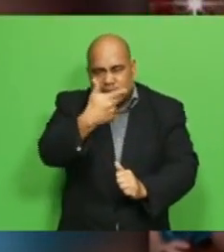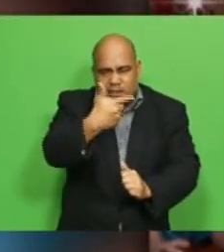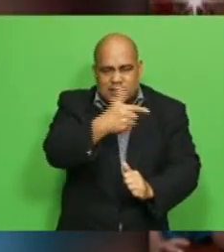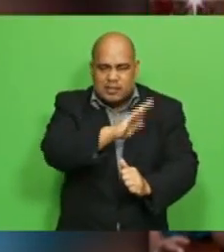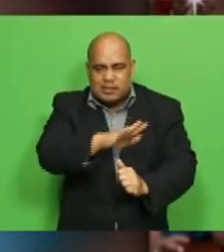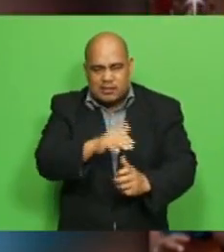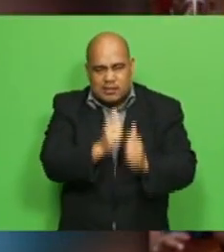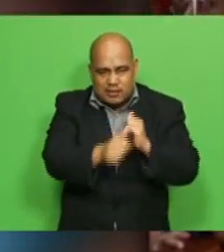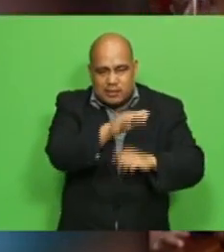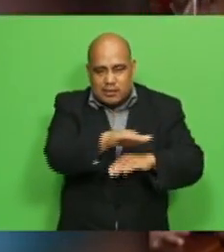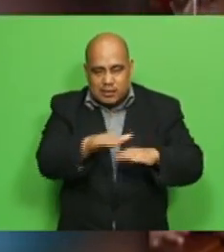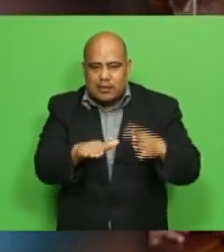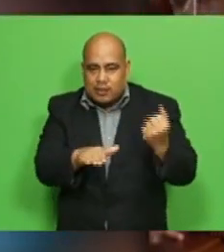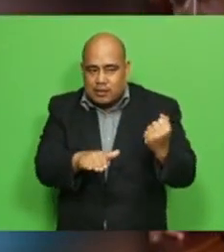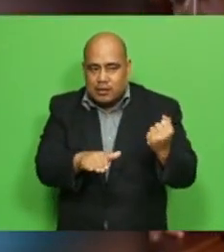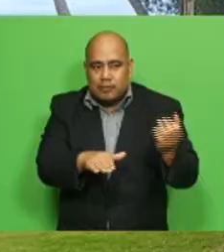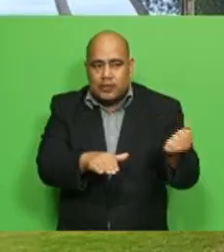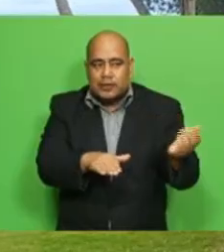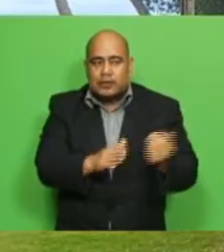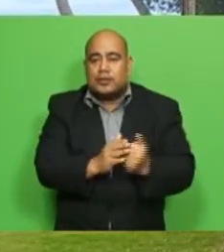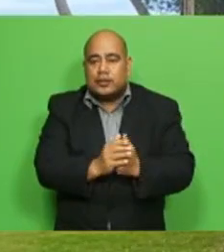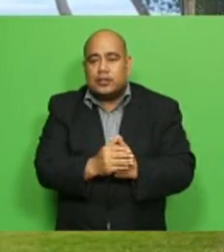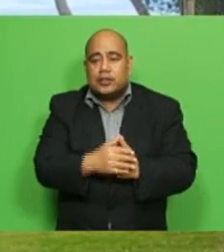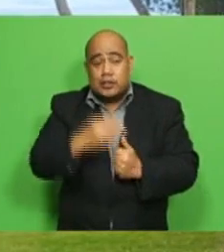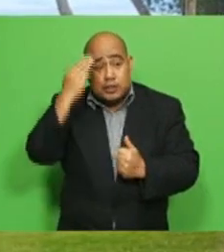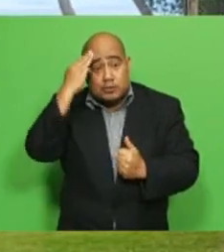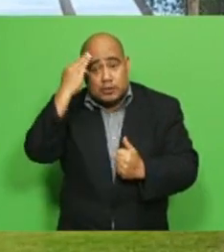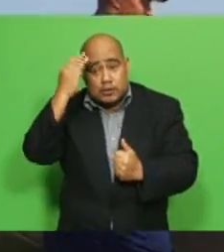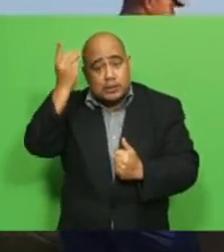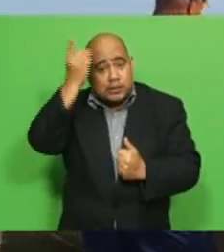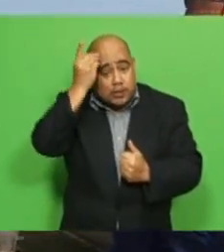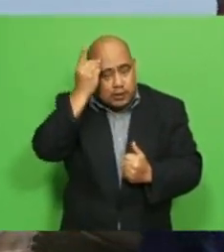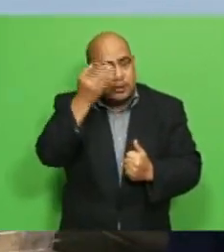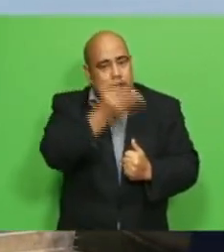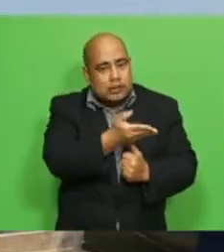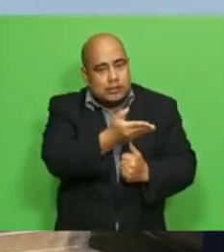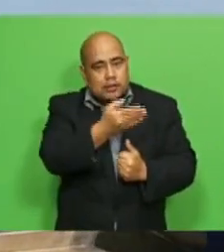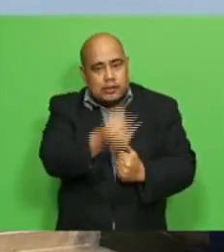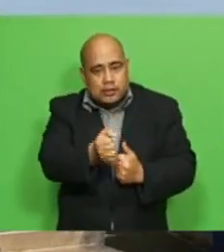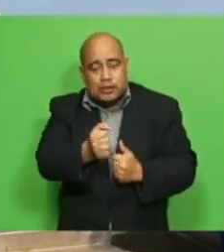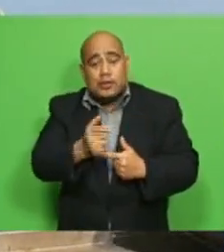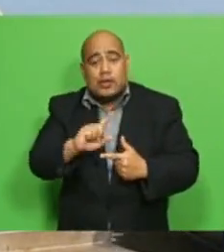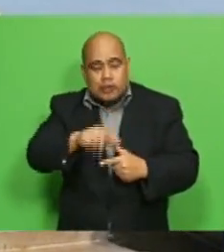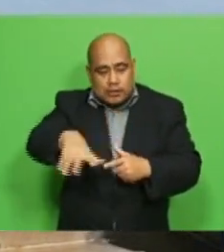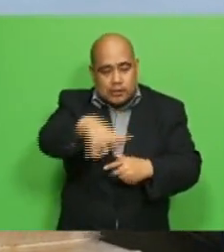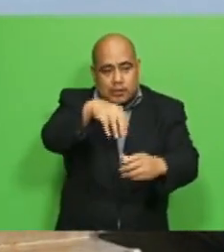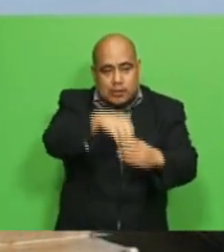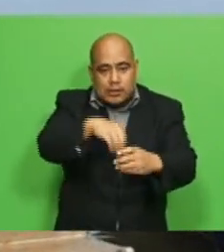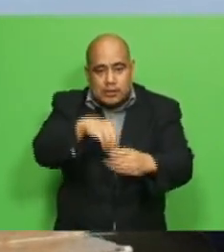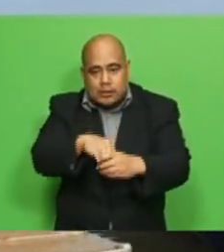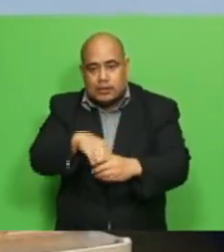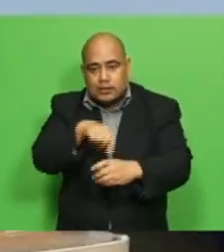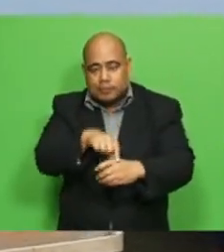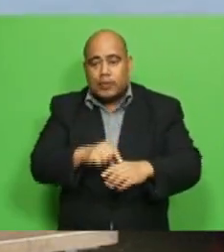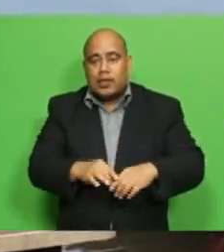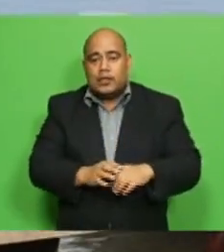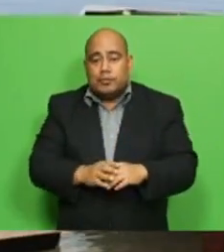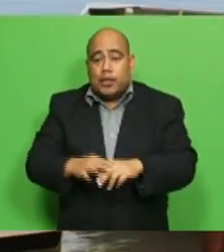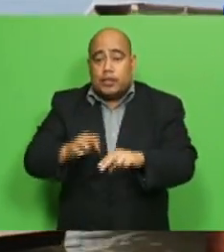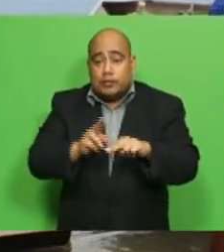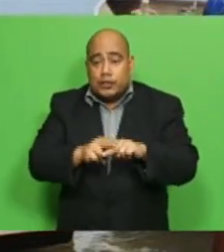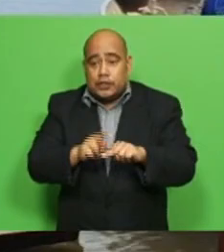father of three was determined that his upbringing